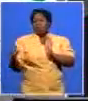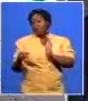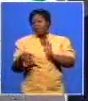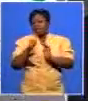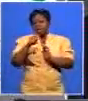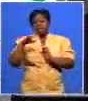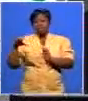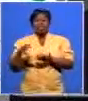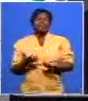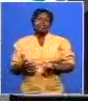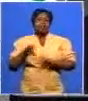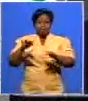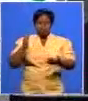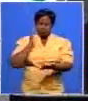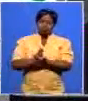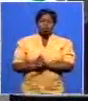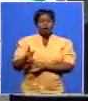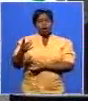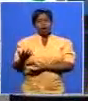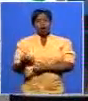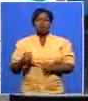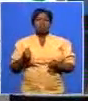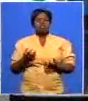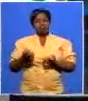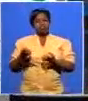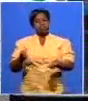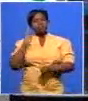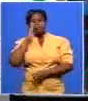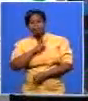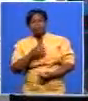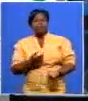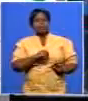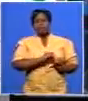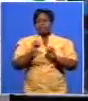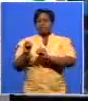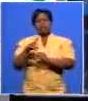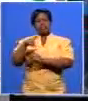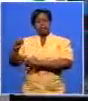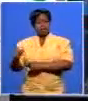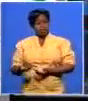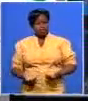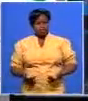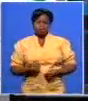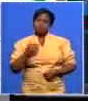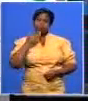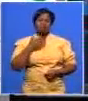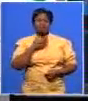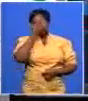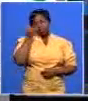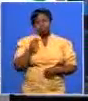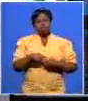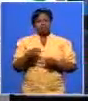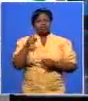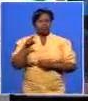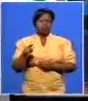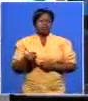that people were unsure there was a shortage of resources for example i i don't know if that is factually correct in terms of resources